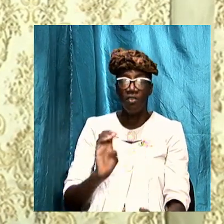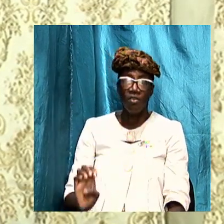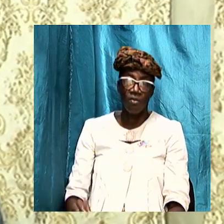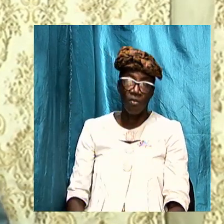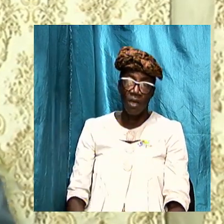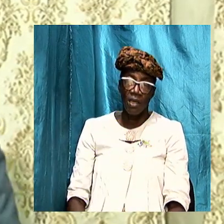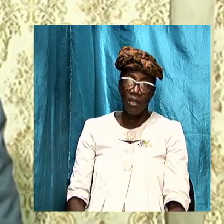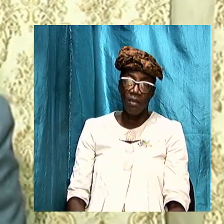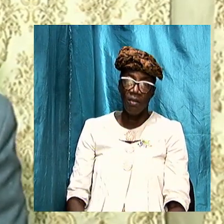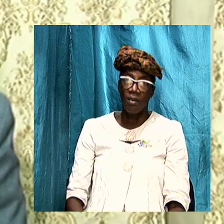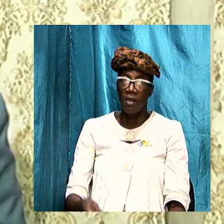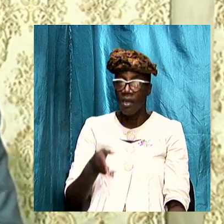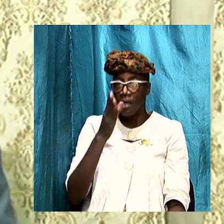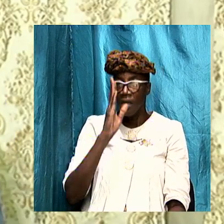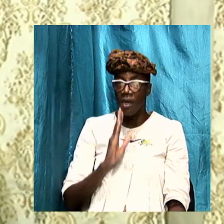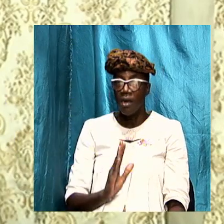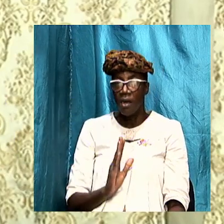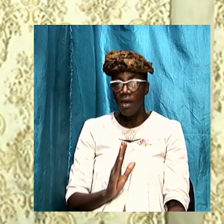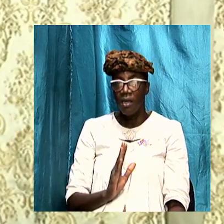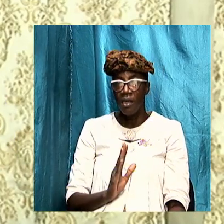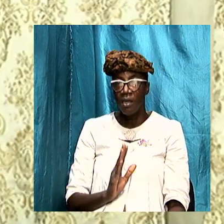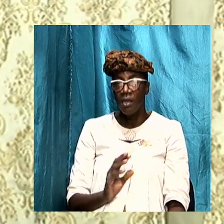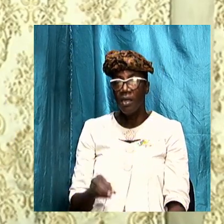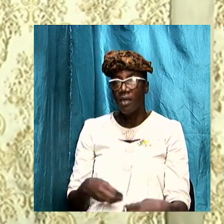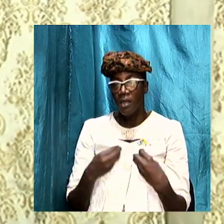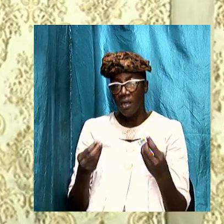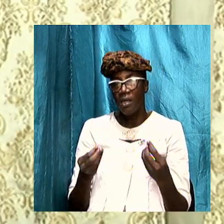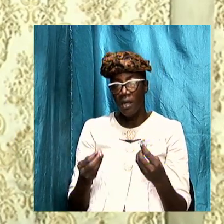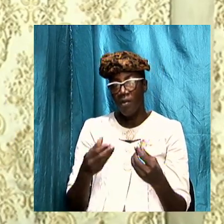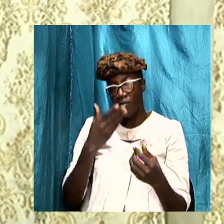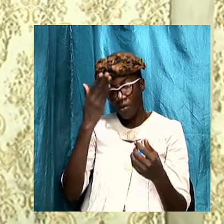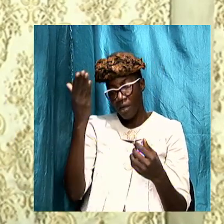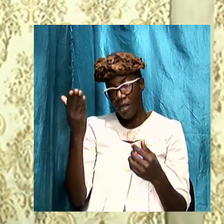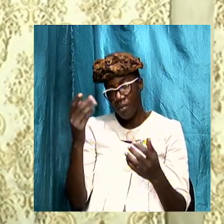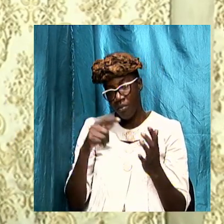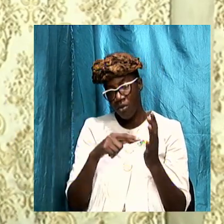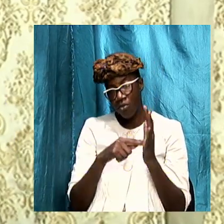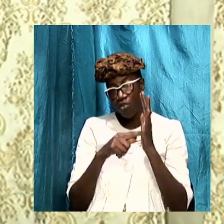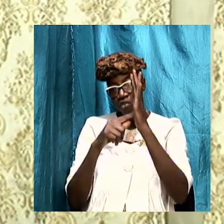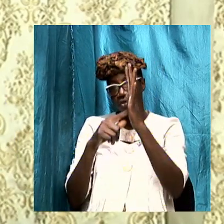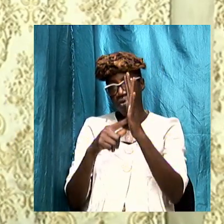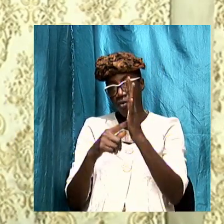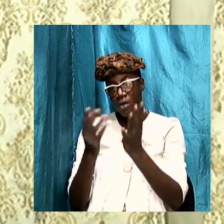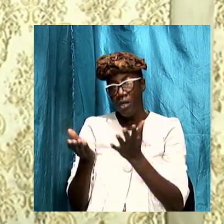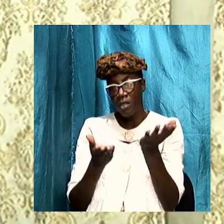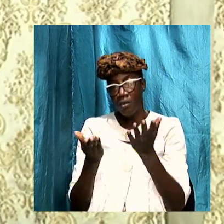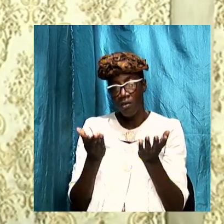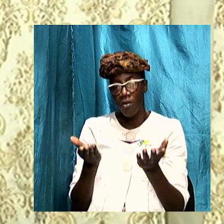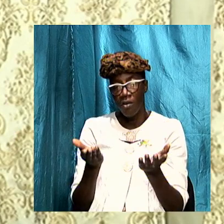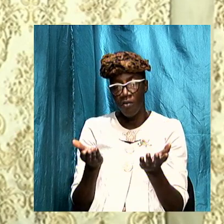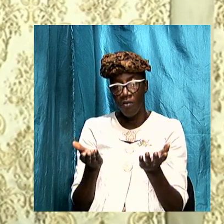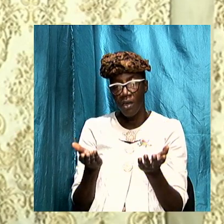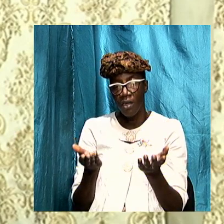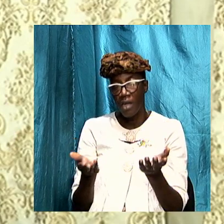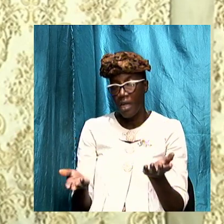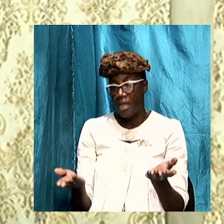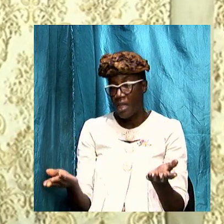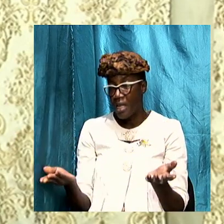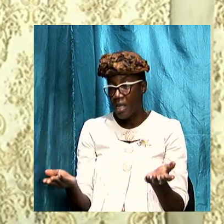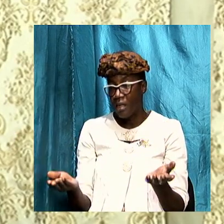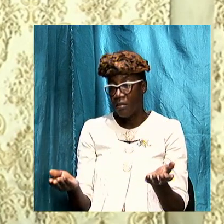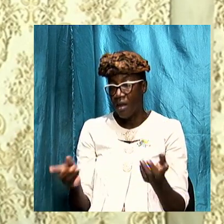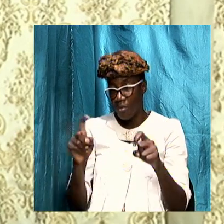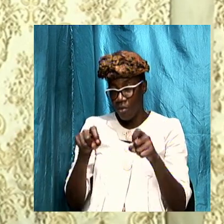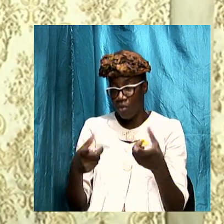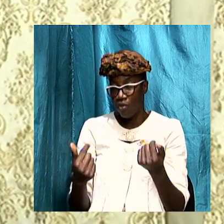which God gave unto him to show unto his servants things which must shortly come